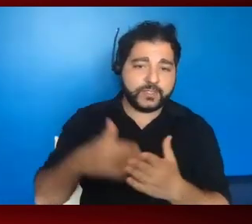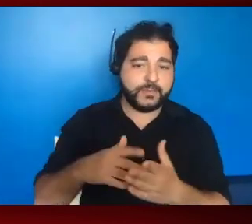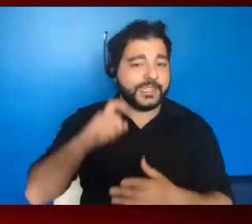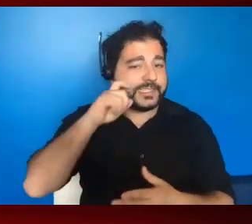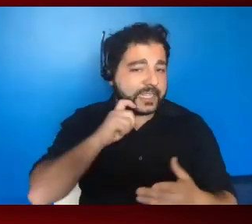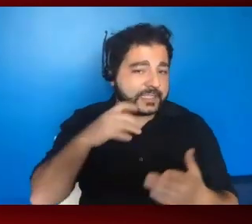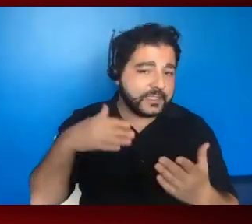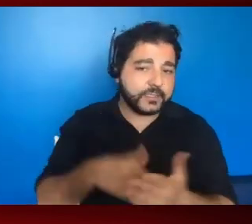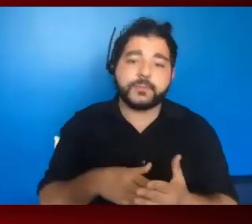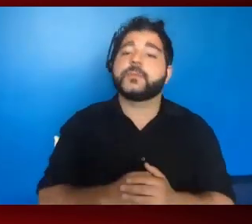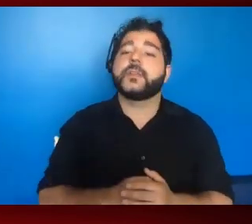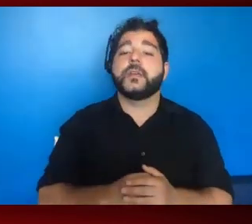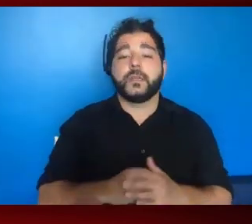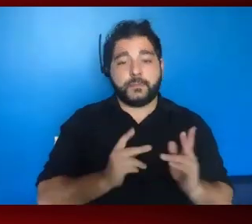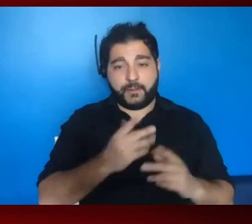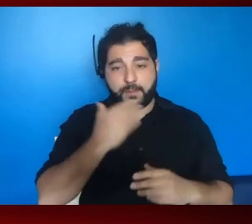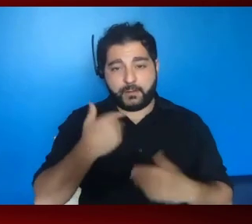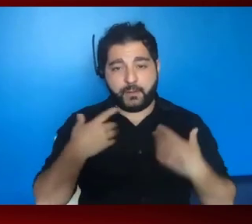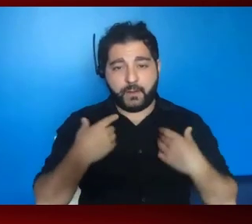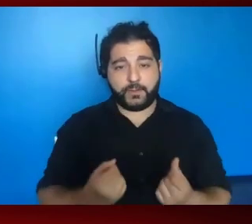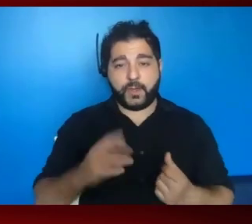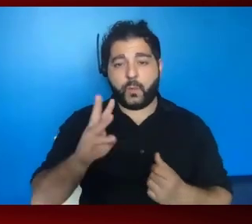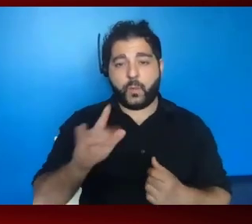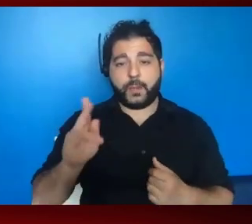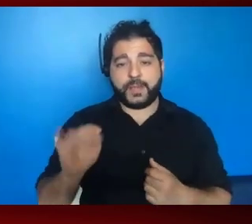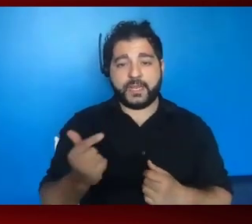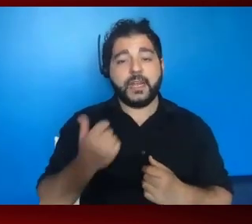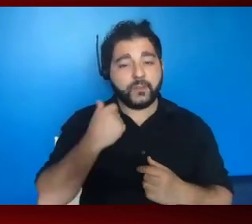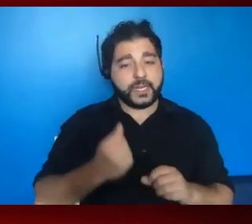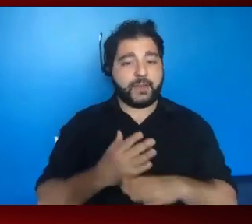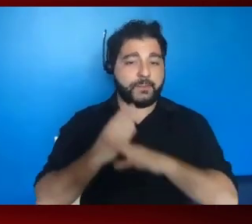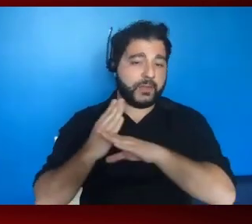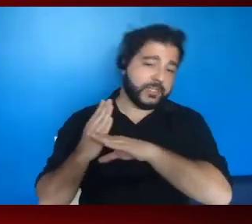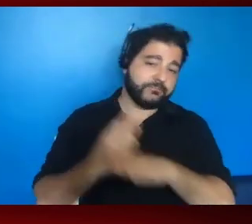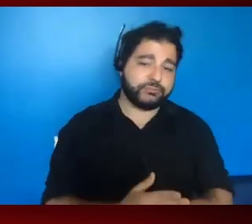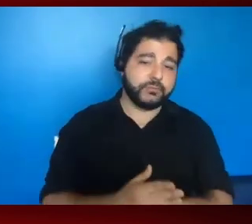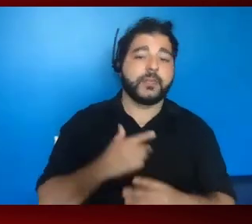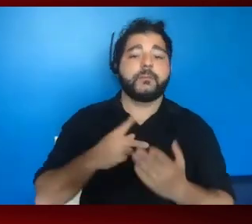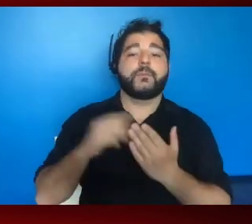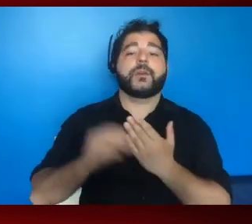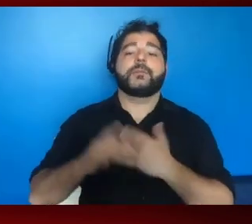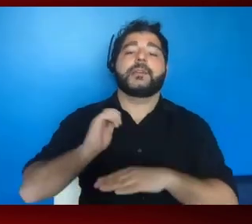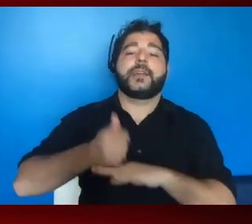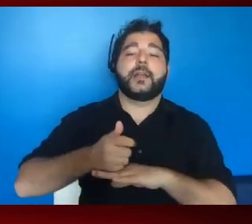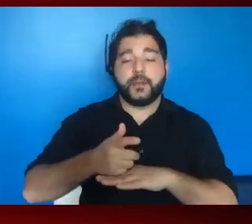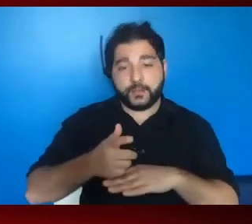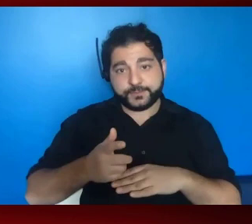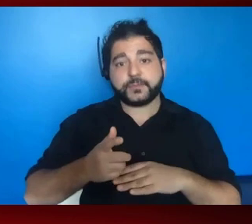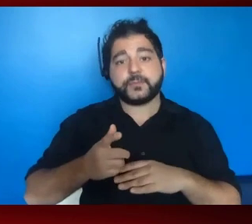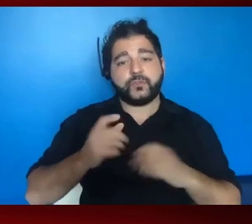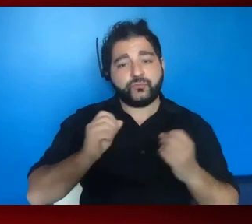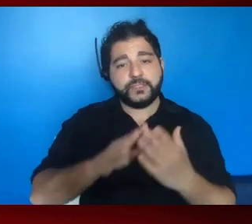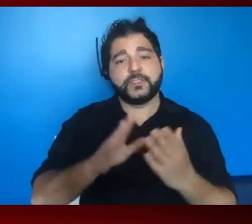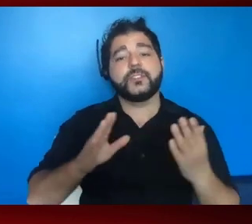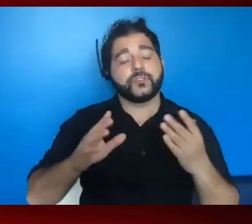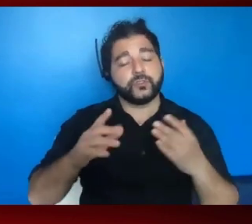would have better health and well-being if we eliminated barriers to care and had programs that address the social determinants of health. Think about how many